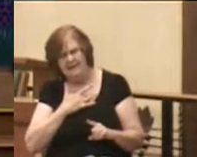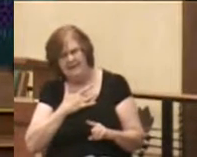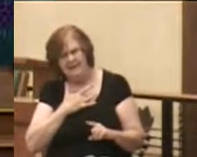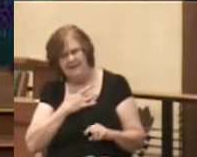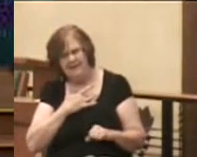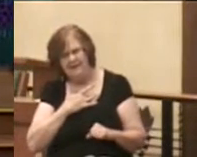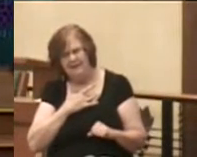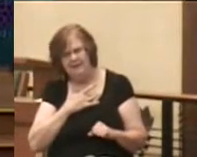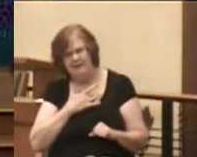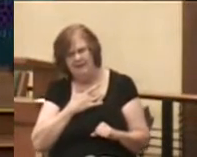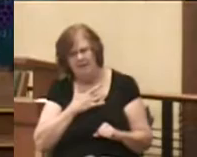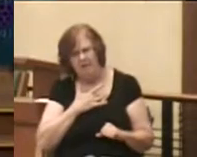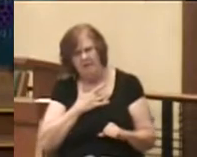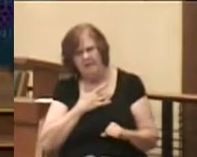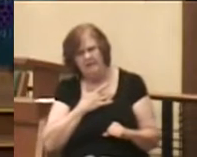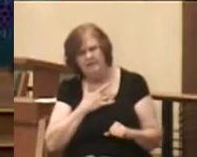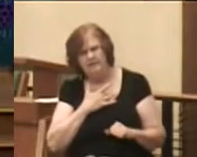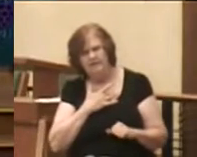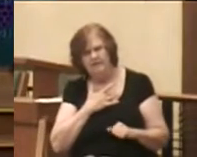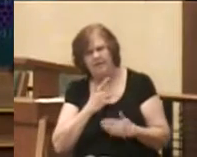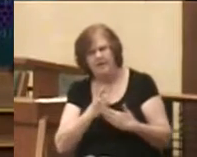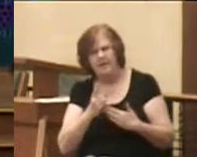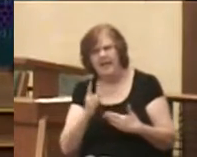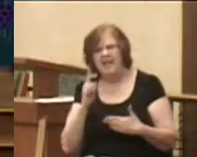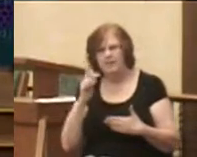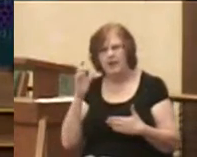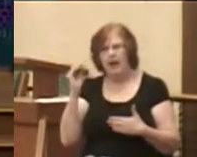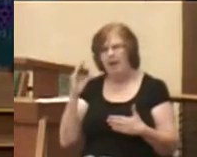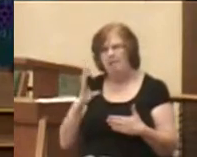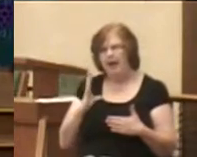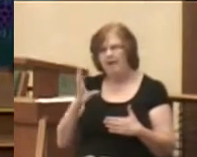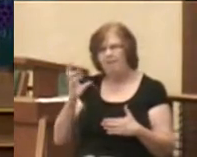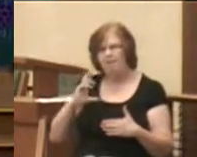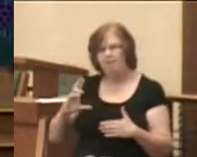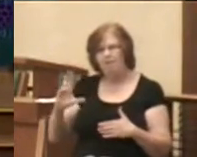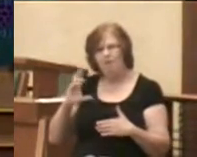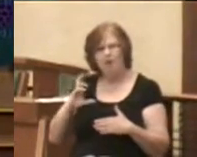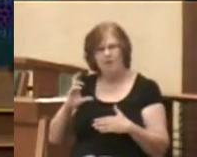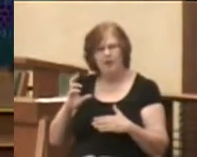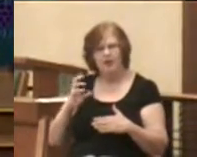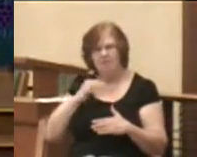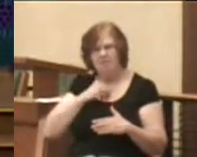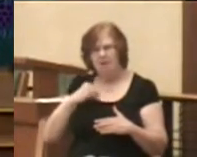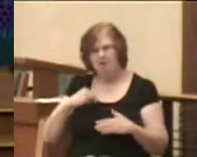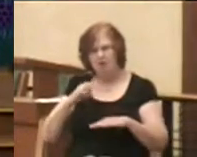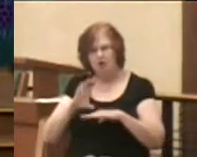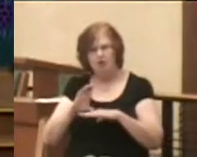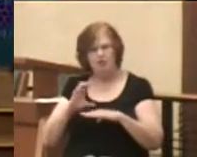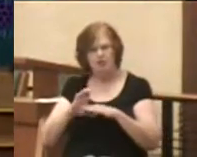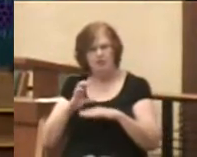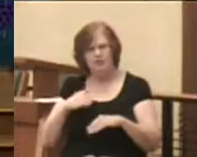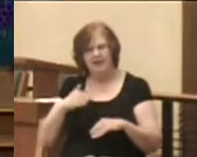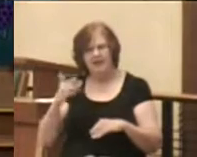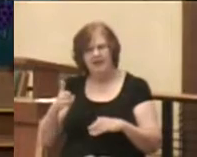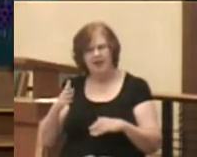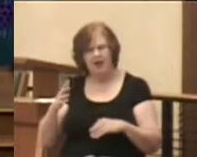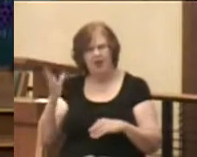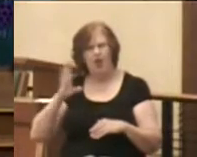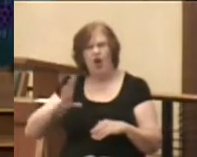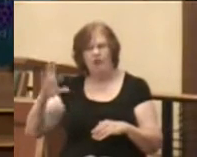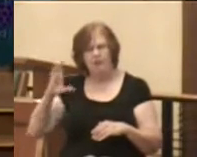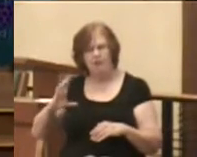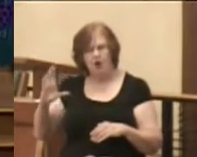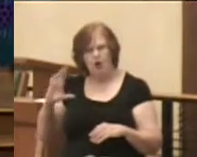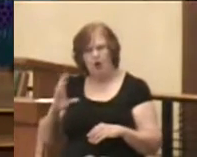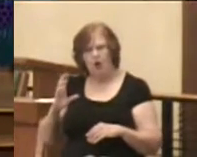This past week, a man, a former parishioner in a parish that I was at a long time ago, died at the age of